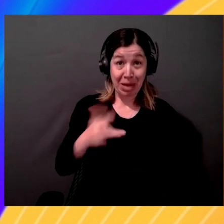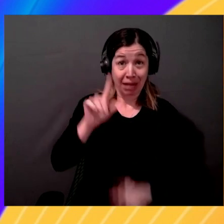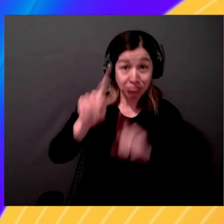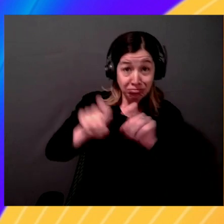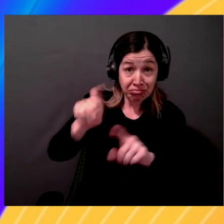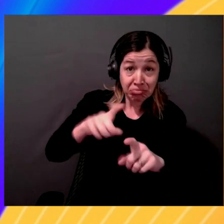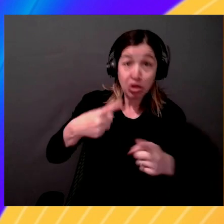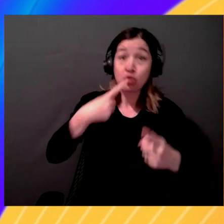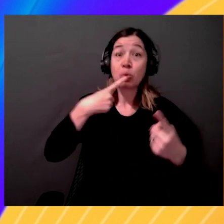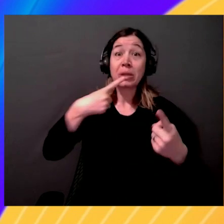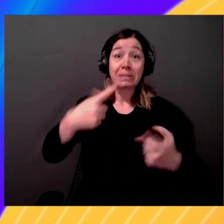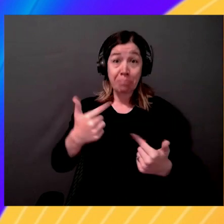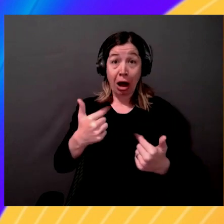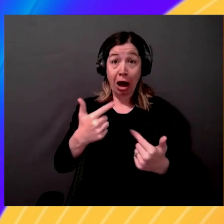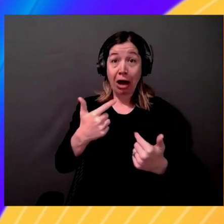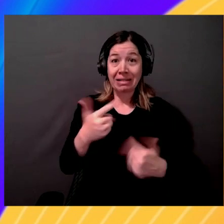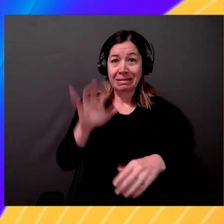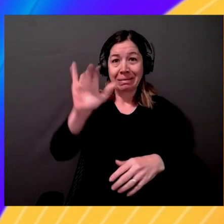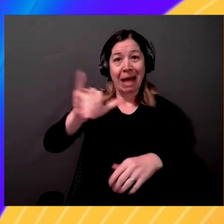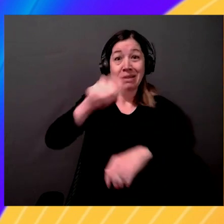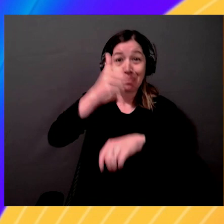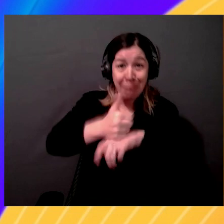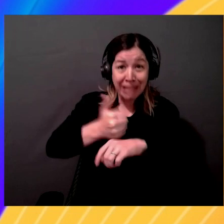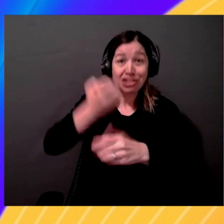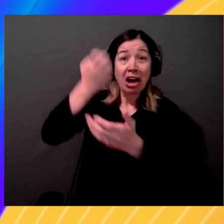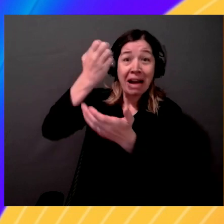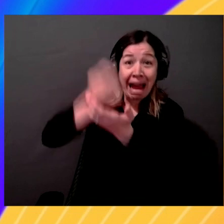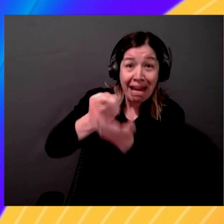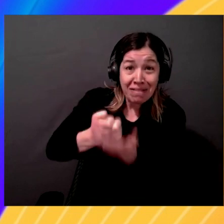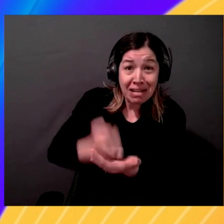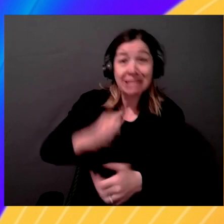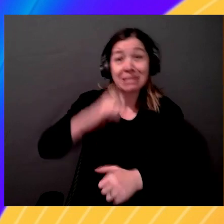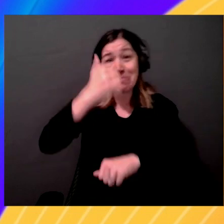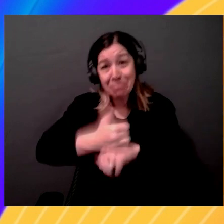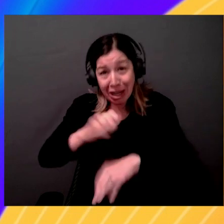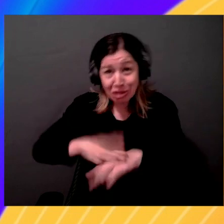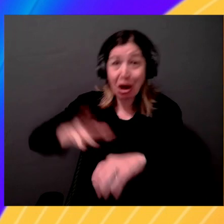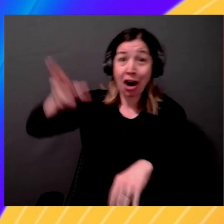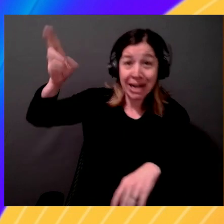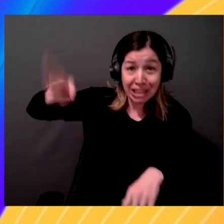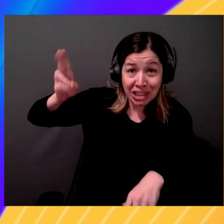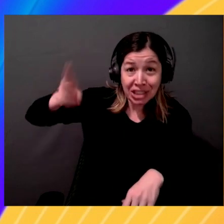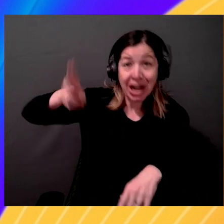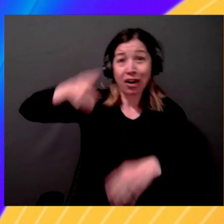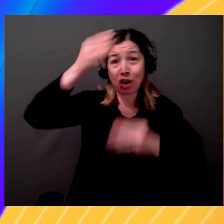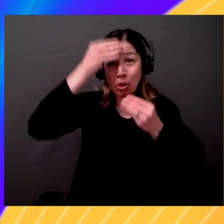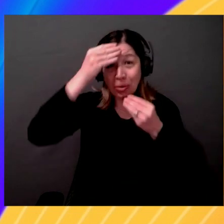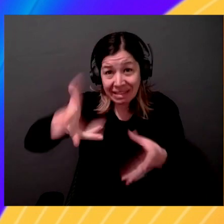based on evidence, based on history. Yeah. Right? So historical data. So very similar. So let's say,